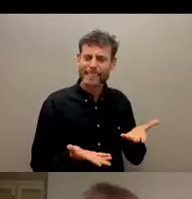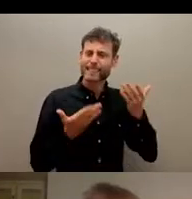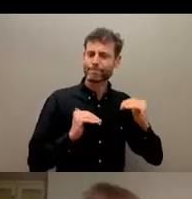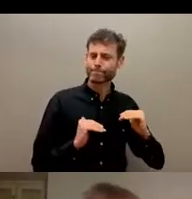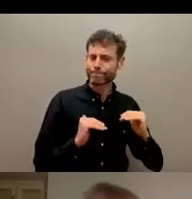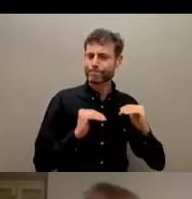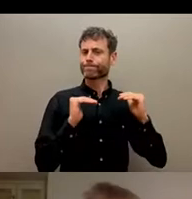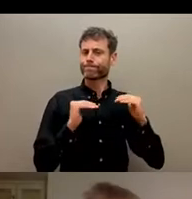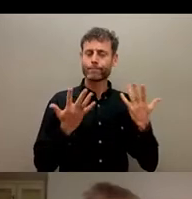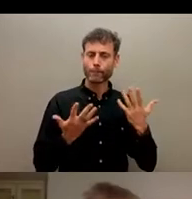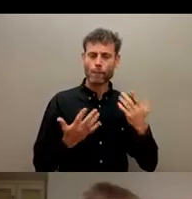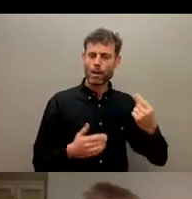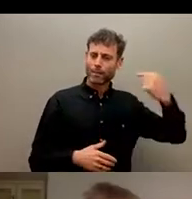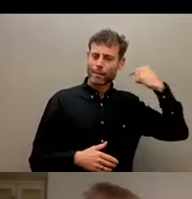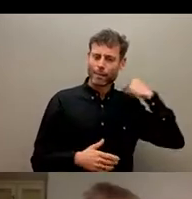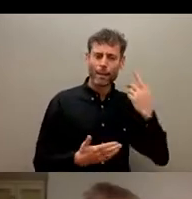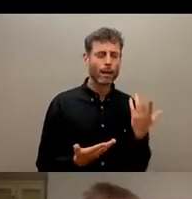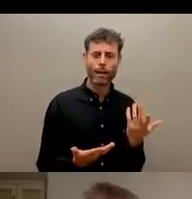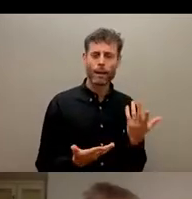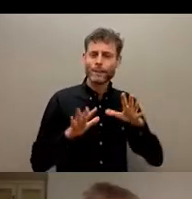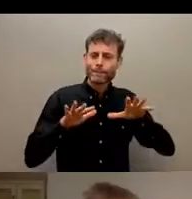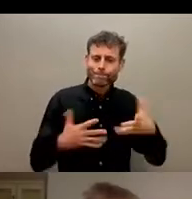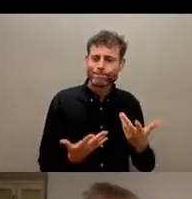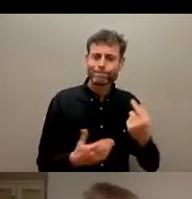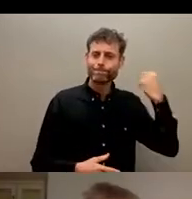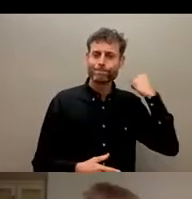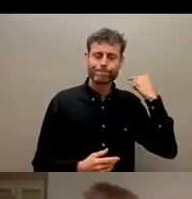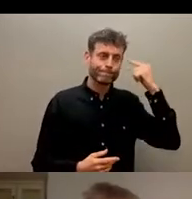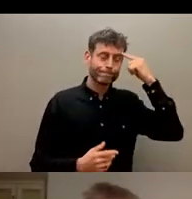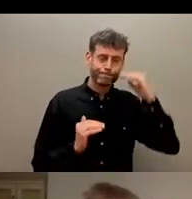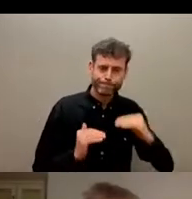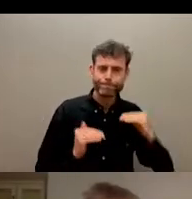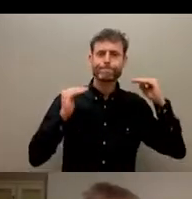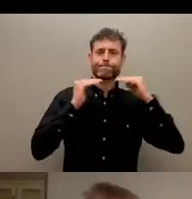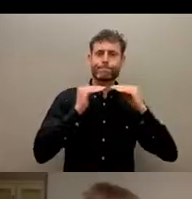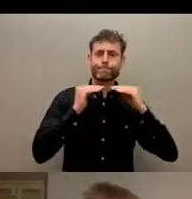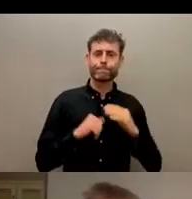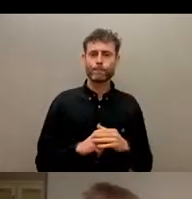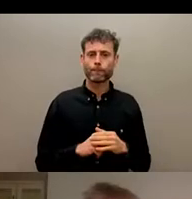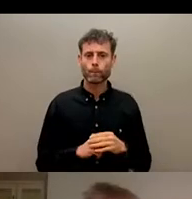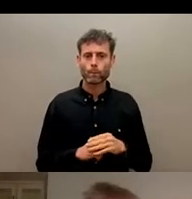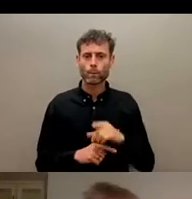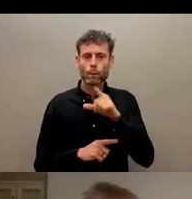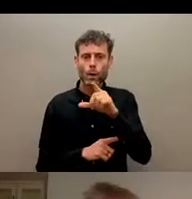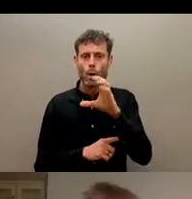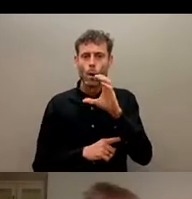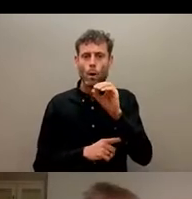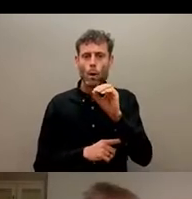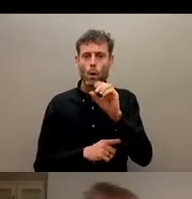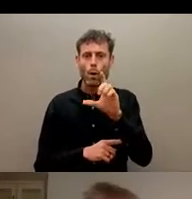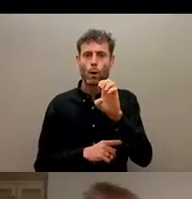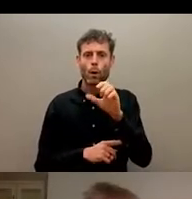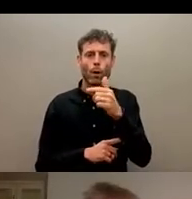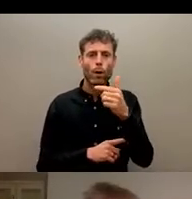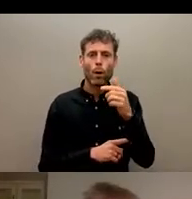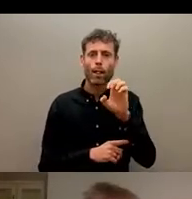very relevant, but for me, that's... Sharon, sorry, I just want to interrupt because a question came up in the, in the chat box earlier. Could